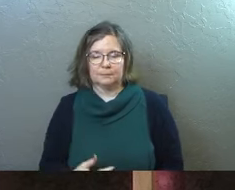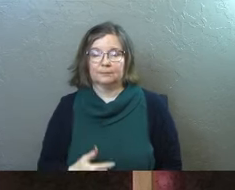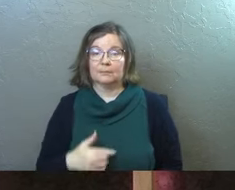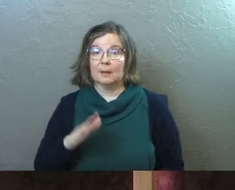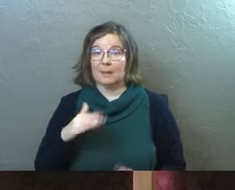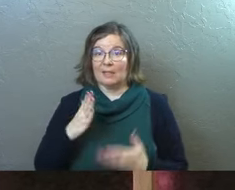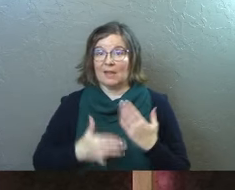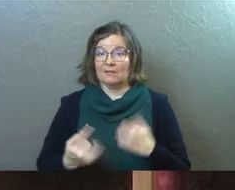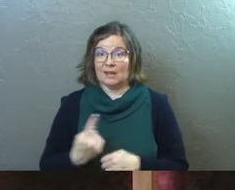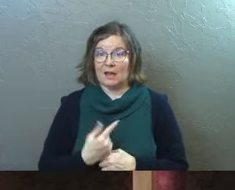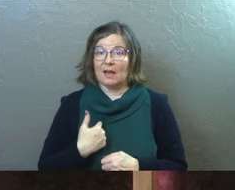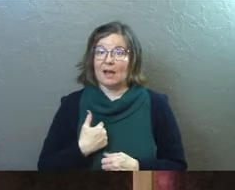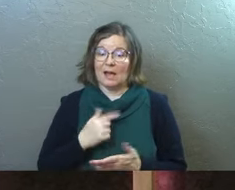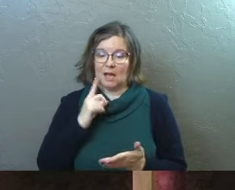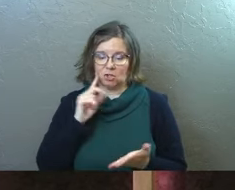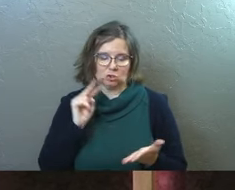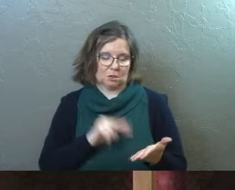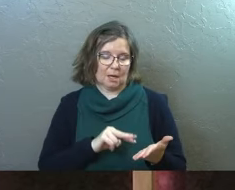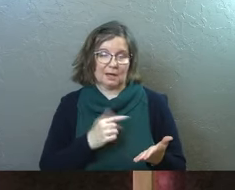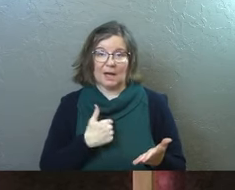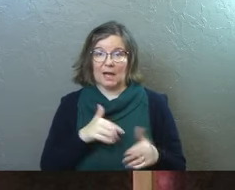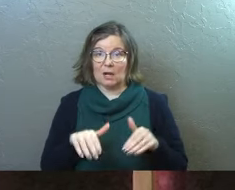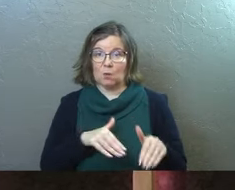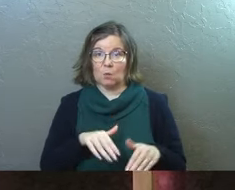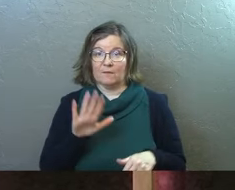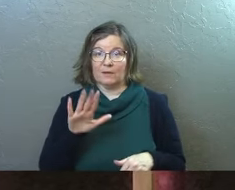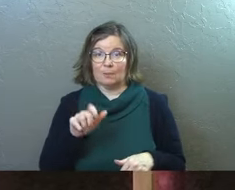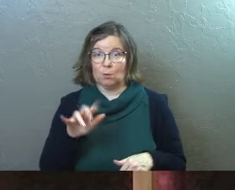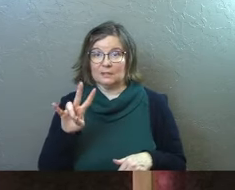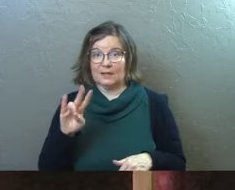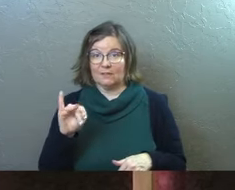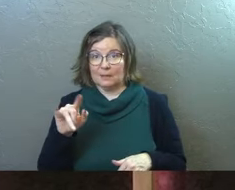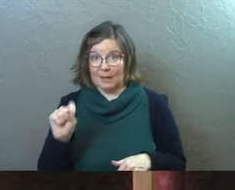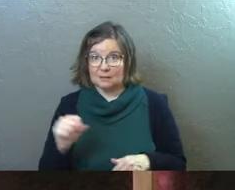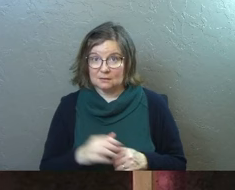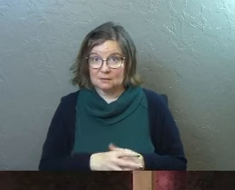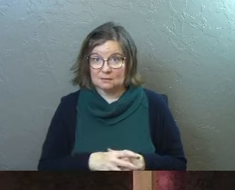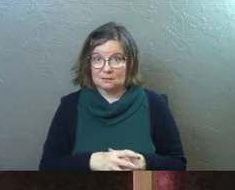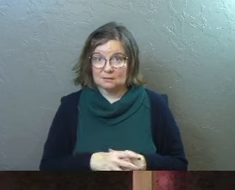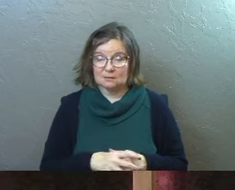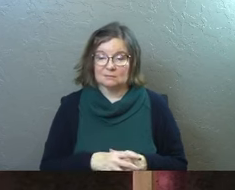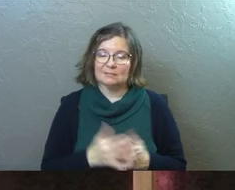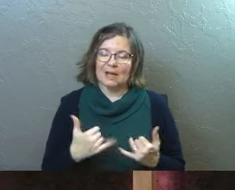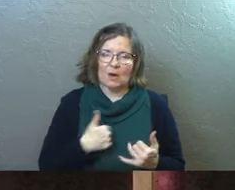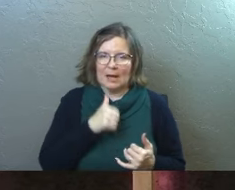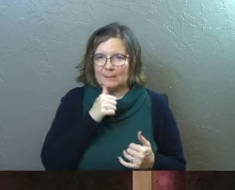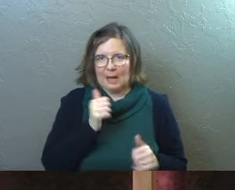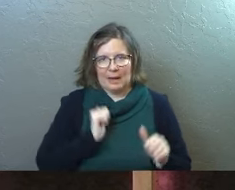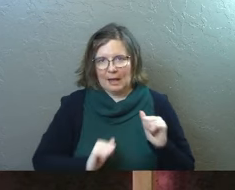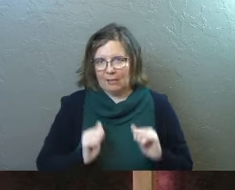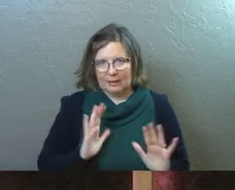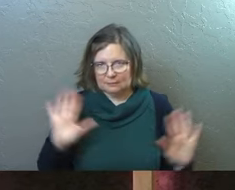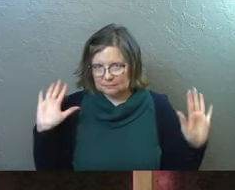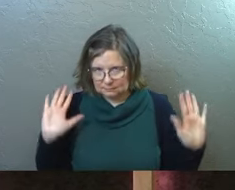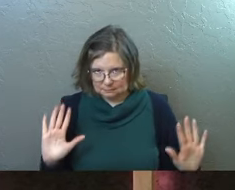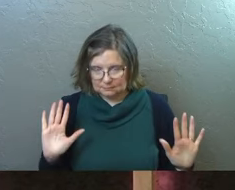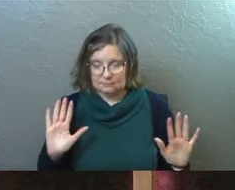And by the end of the day, I took my step counter and I had walked 5.7 miles. Now I'm no athlete.